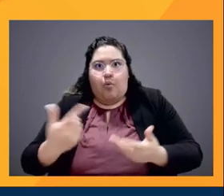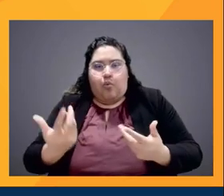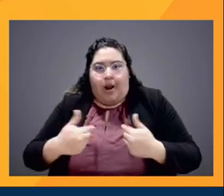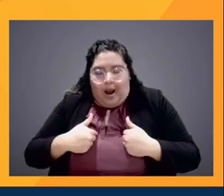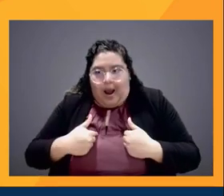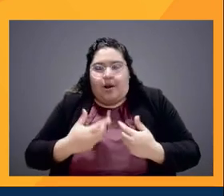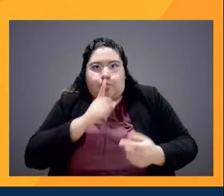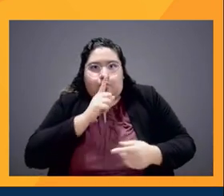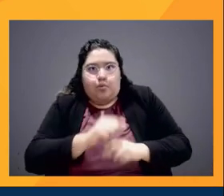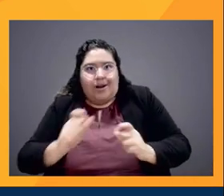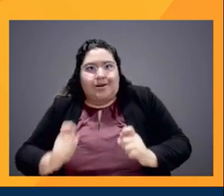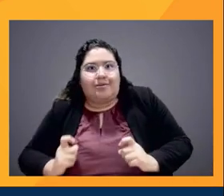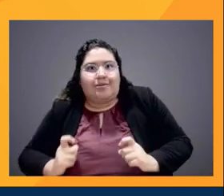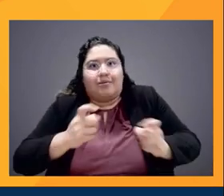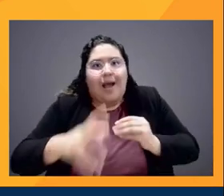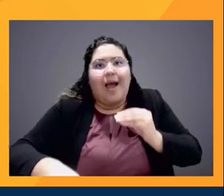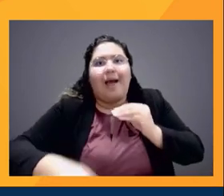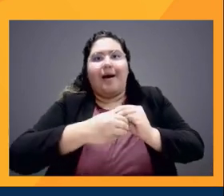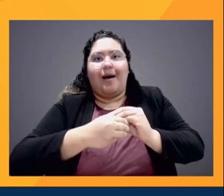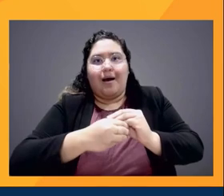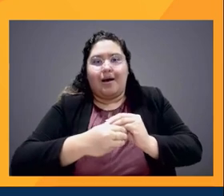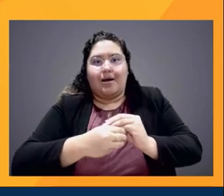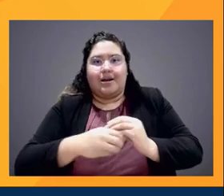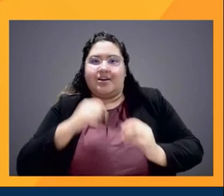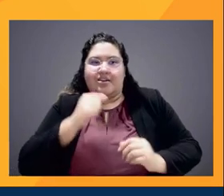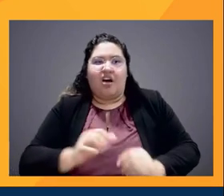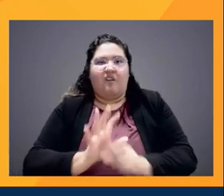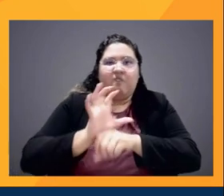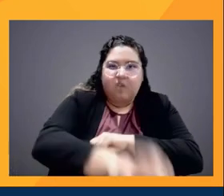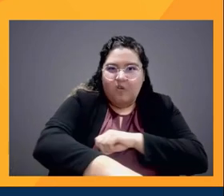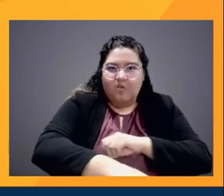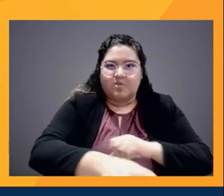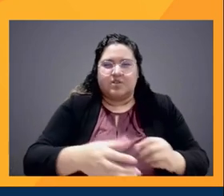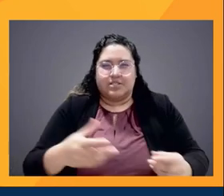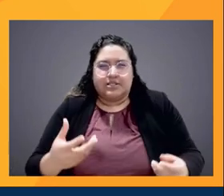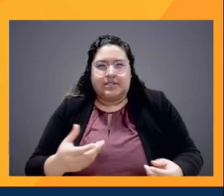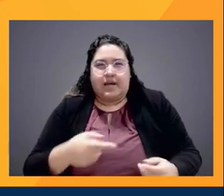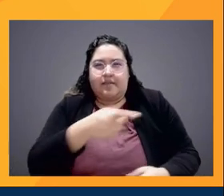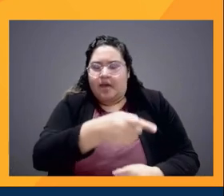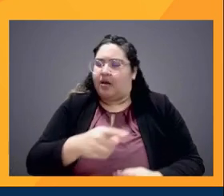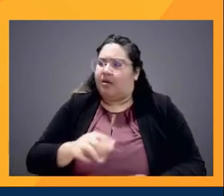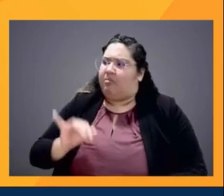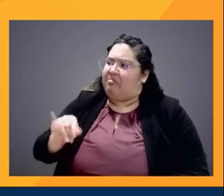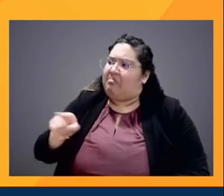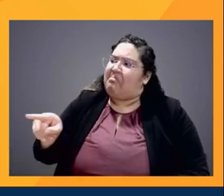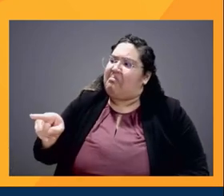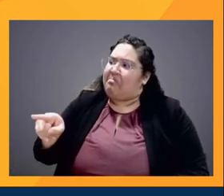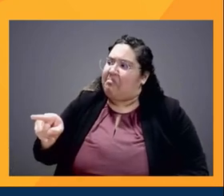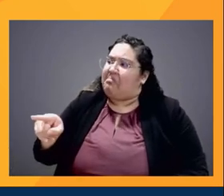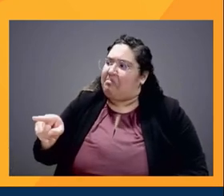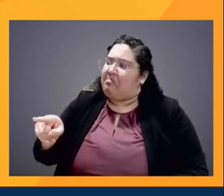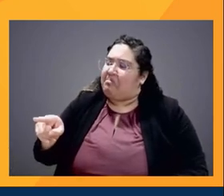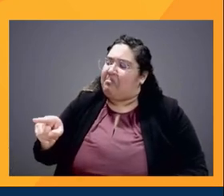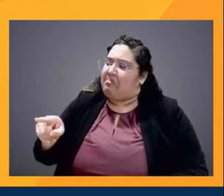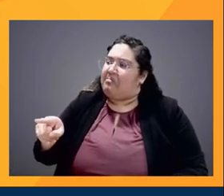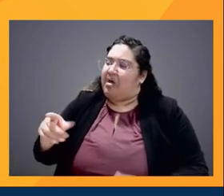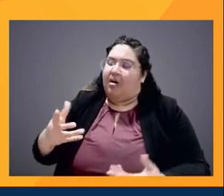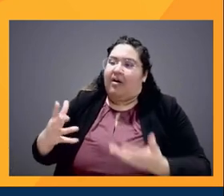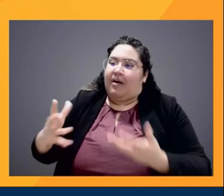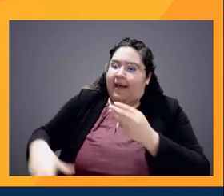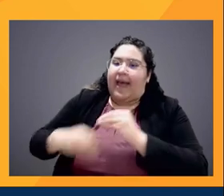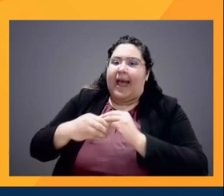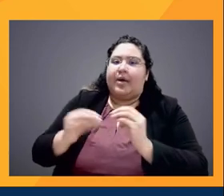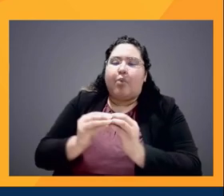push something, it's, it's, it's different approach that opens up doors to creativity. And, and I think that's